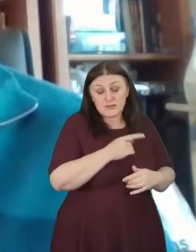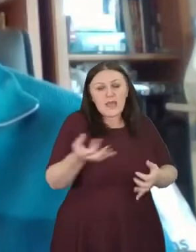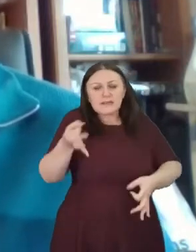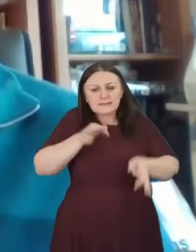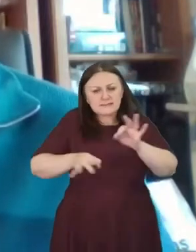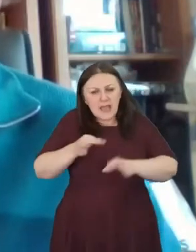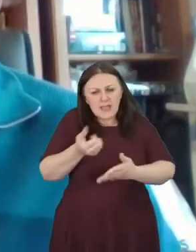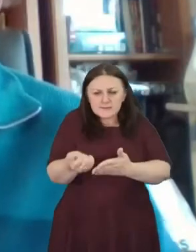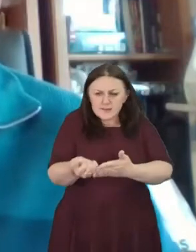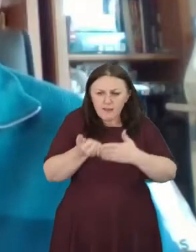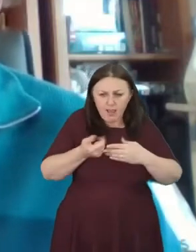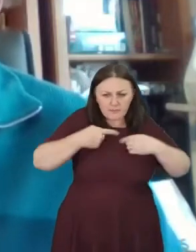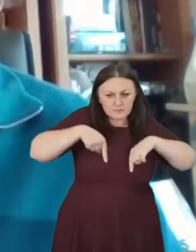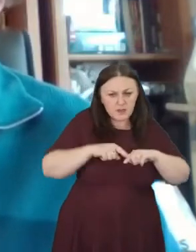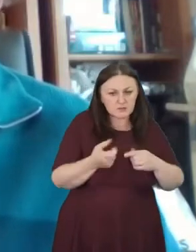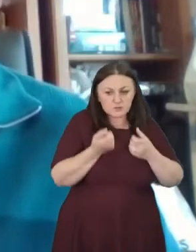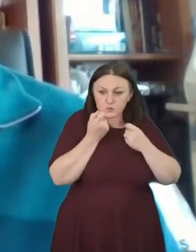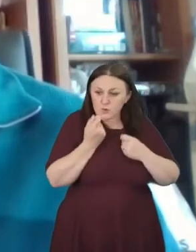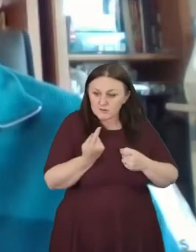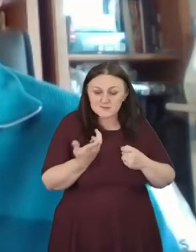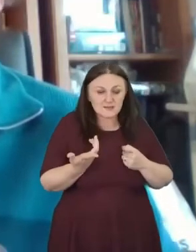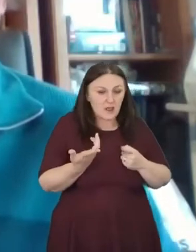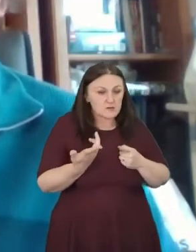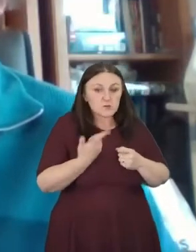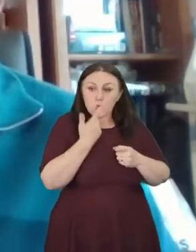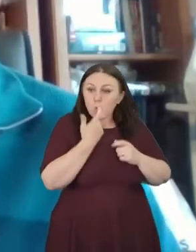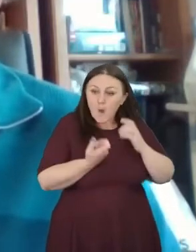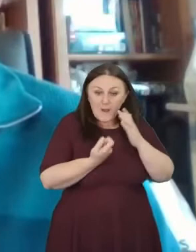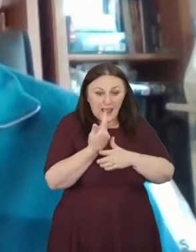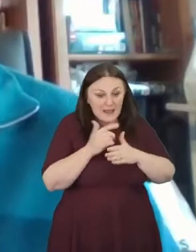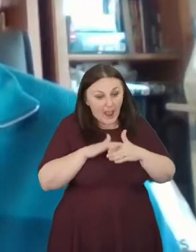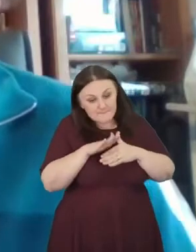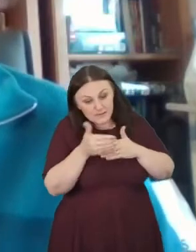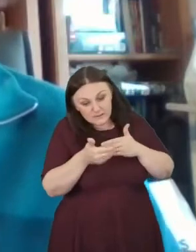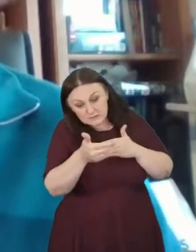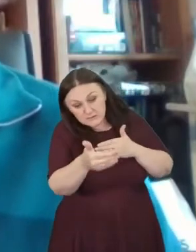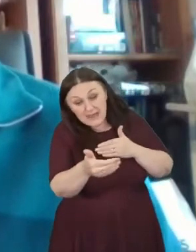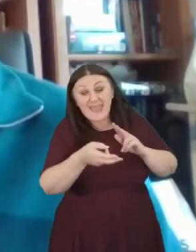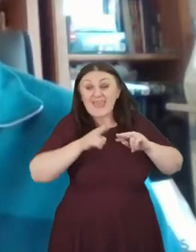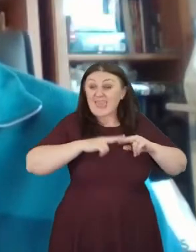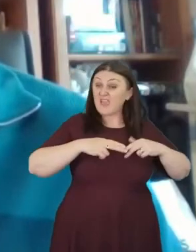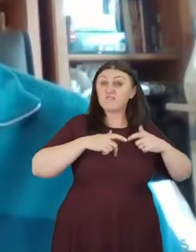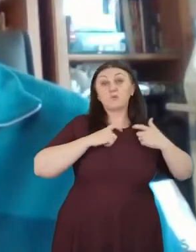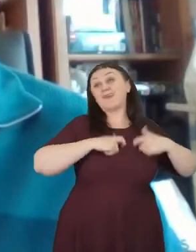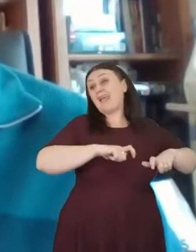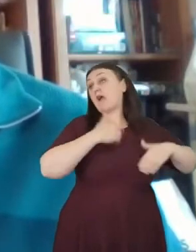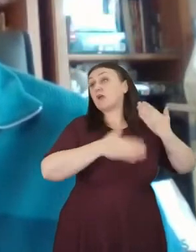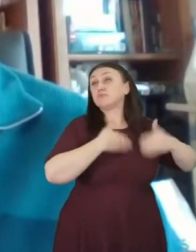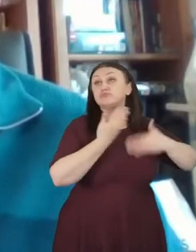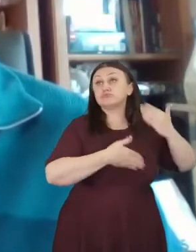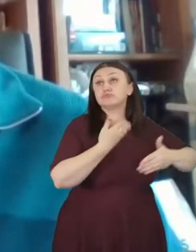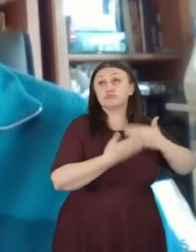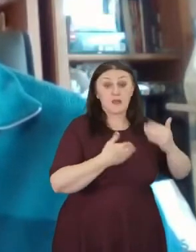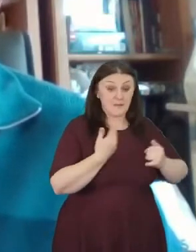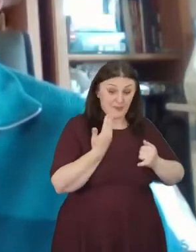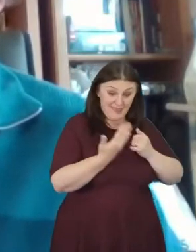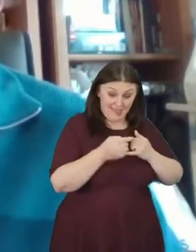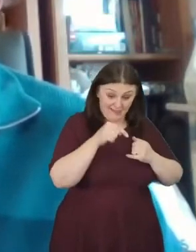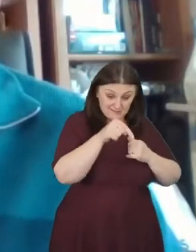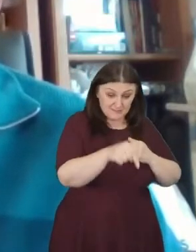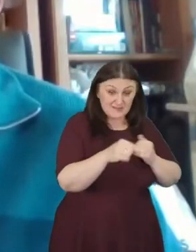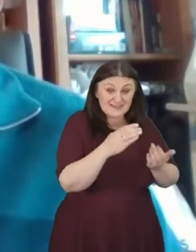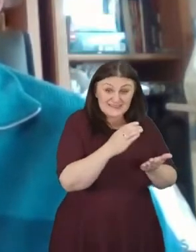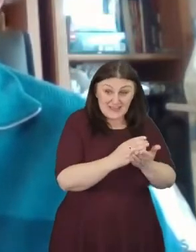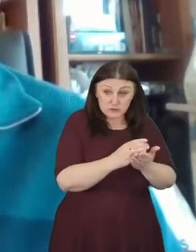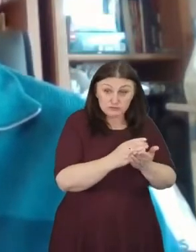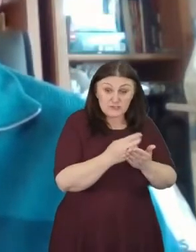might happen as we look ahead. If we carry on as we are, by the end of the century in 2100s, we'll be